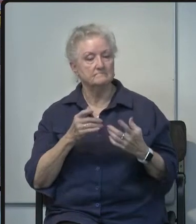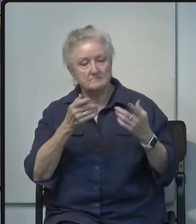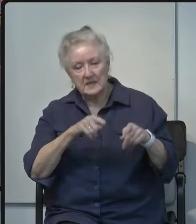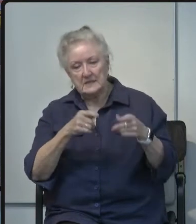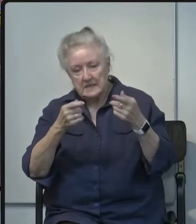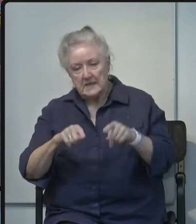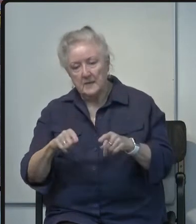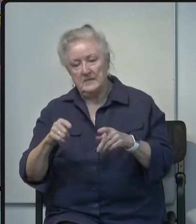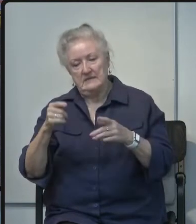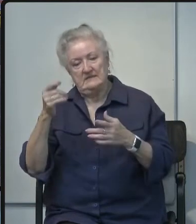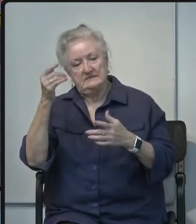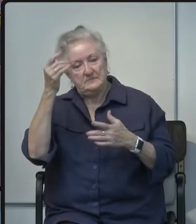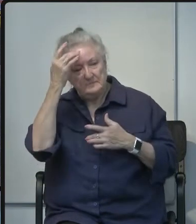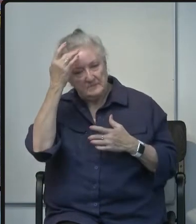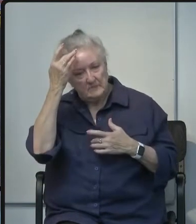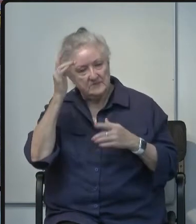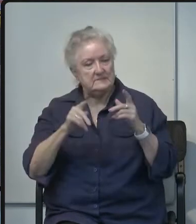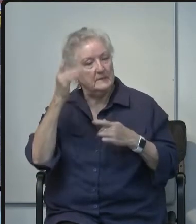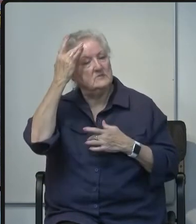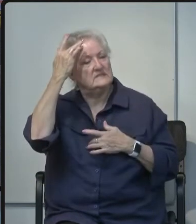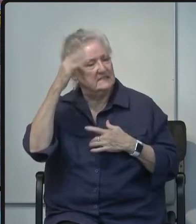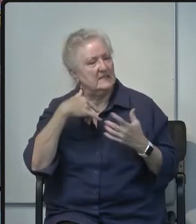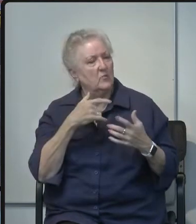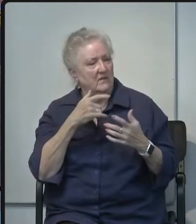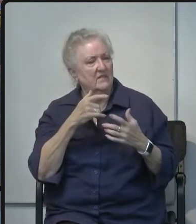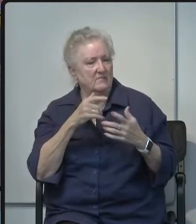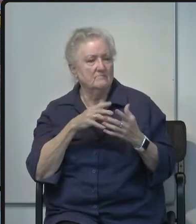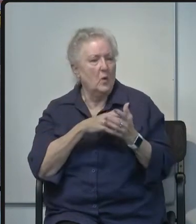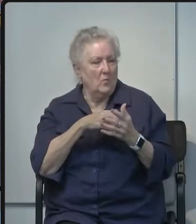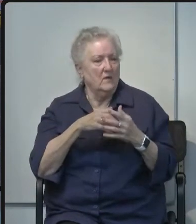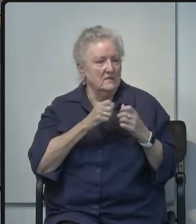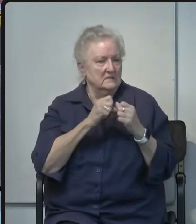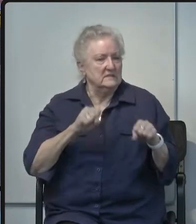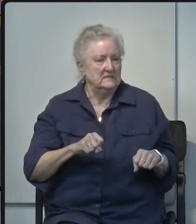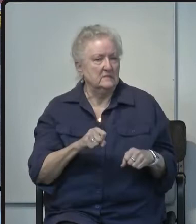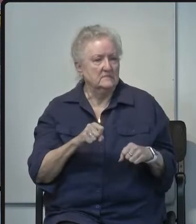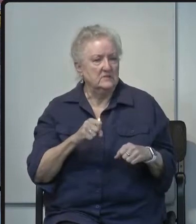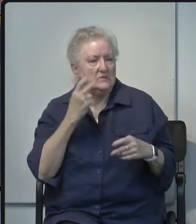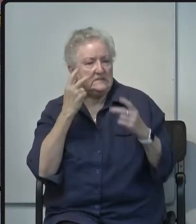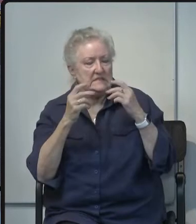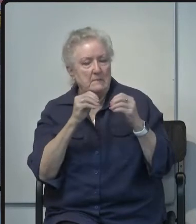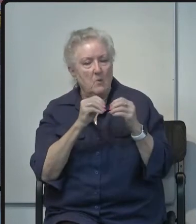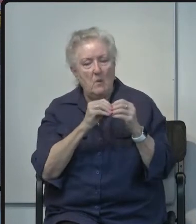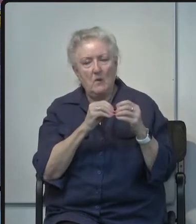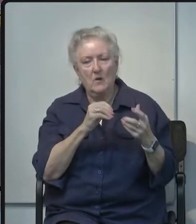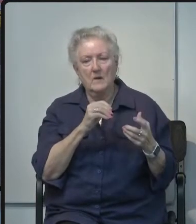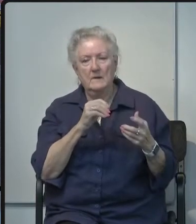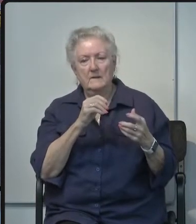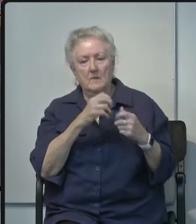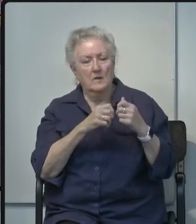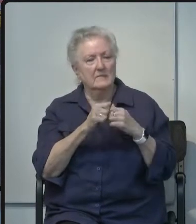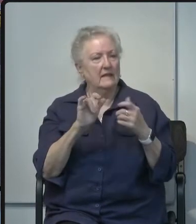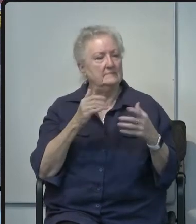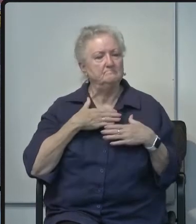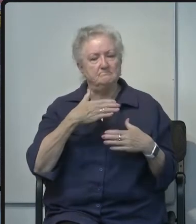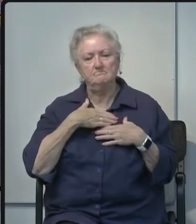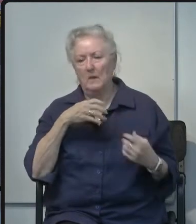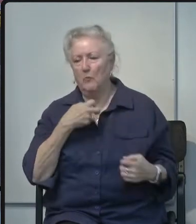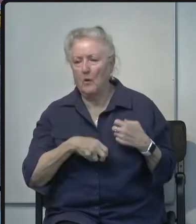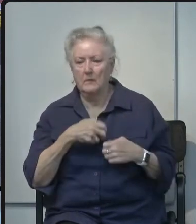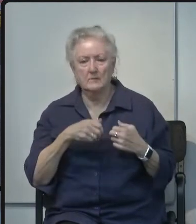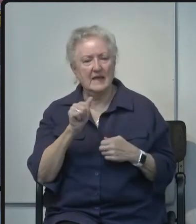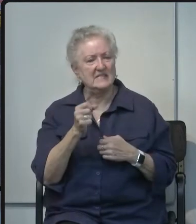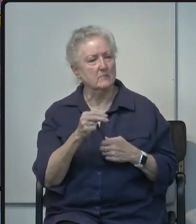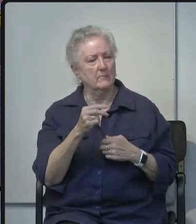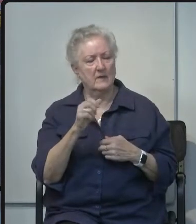health issues um that are um you're seeing more of than others like uh asthma or uh